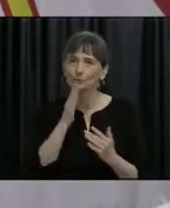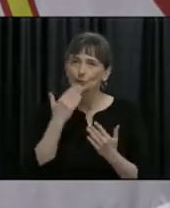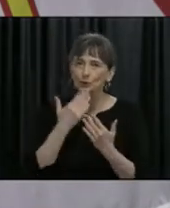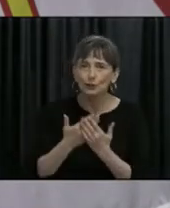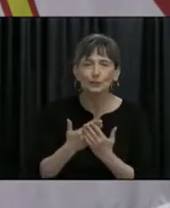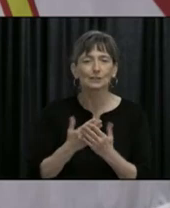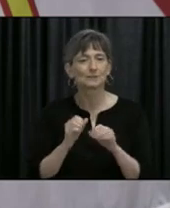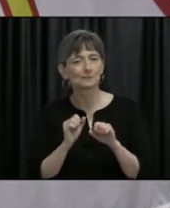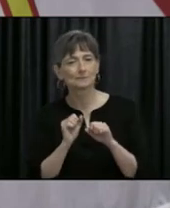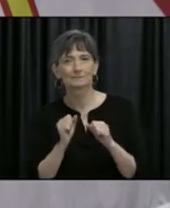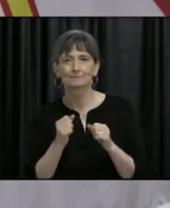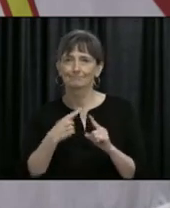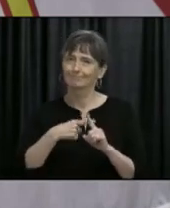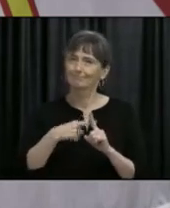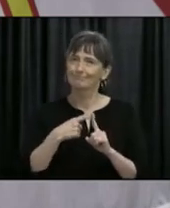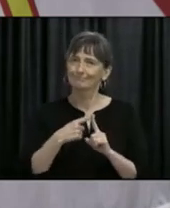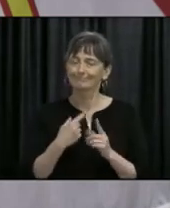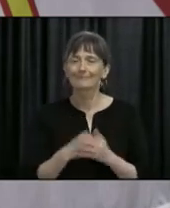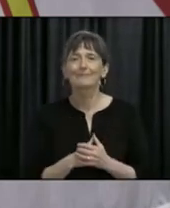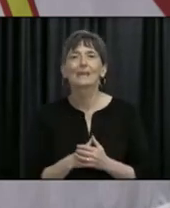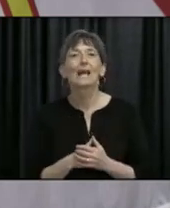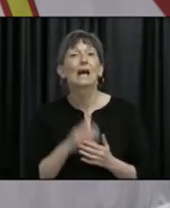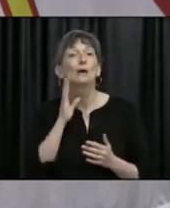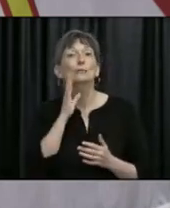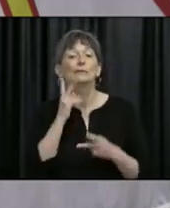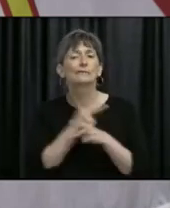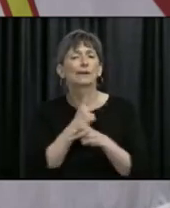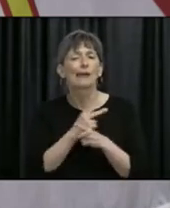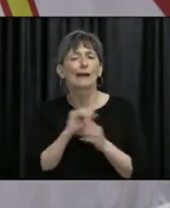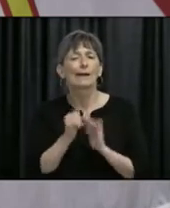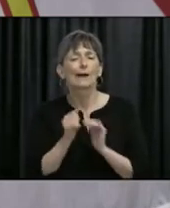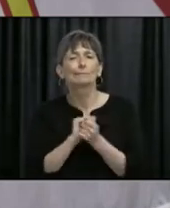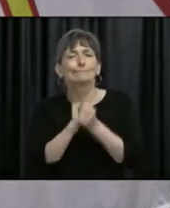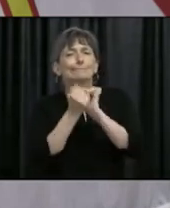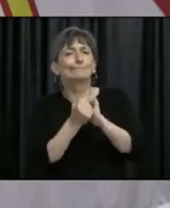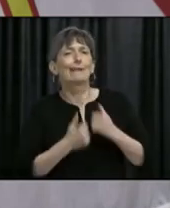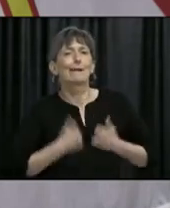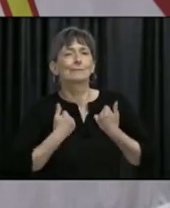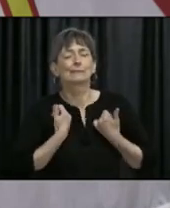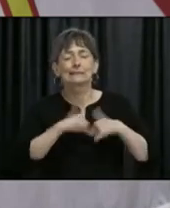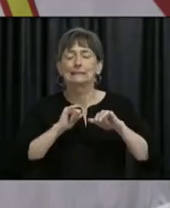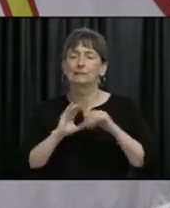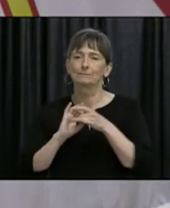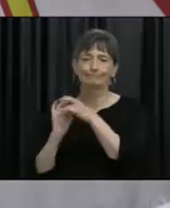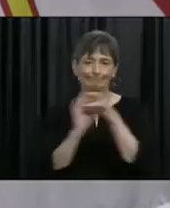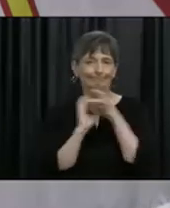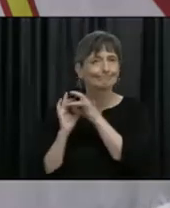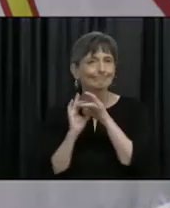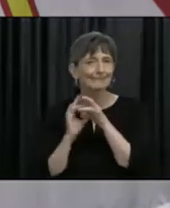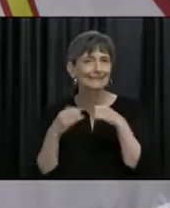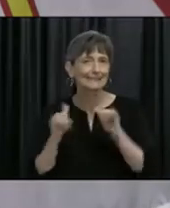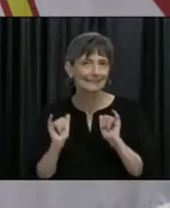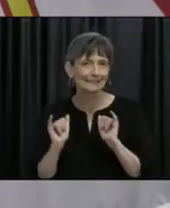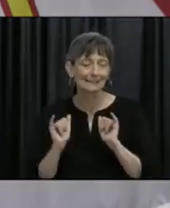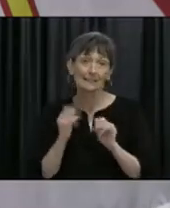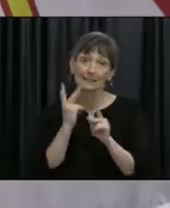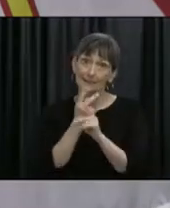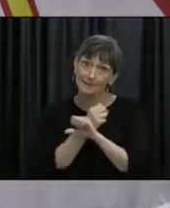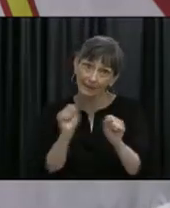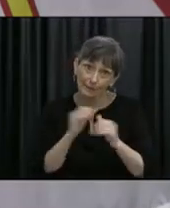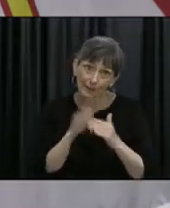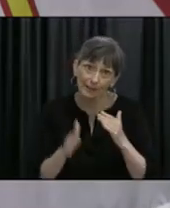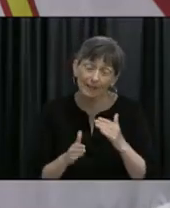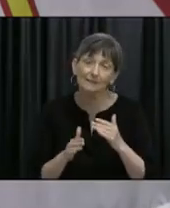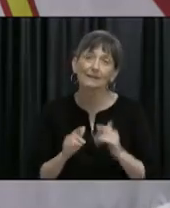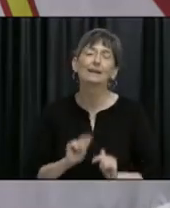can and let's continue to look for new ways of living life in Newfoundland and Labrador with COVID. So stay safe over the weekend and I